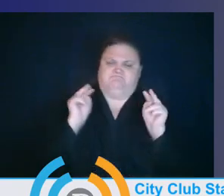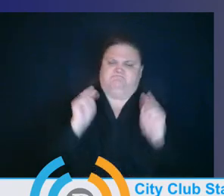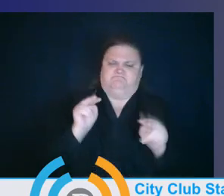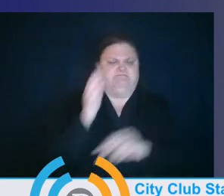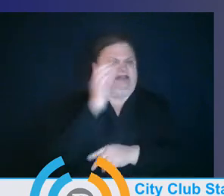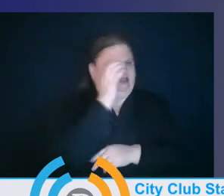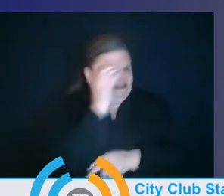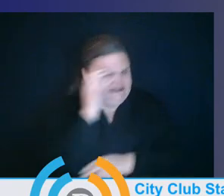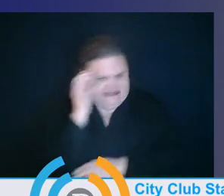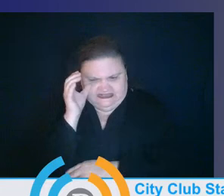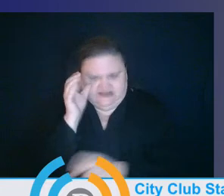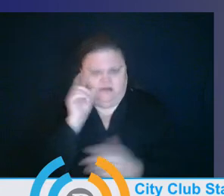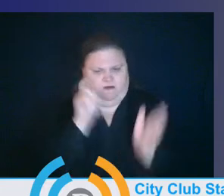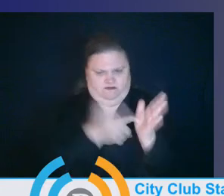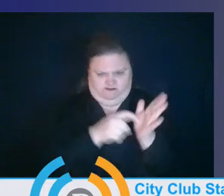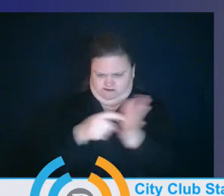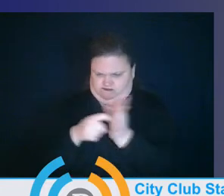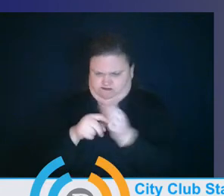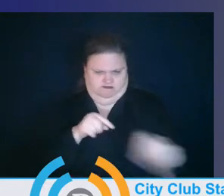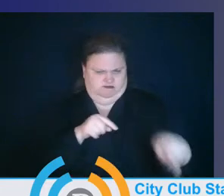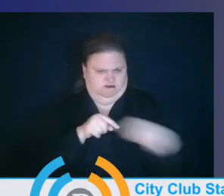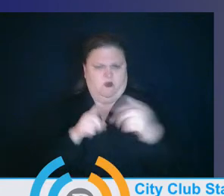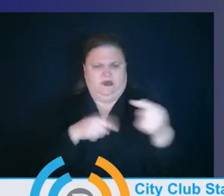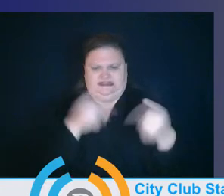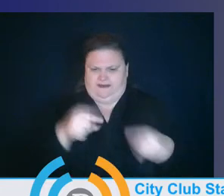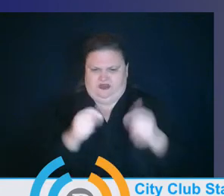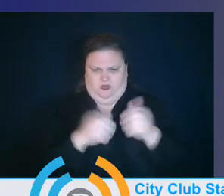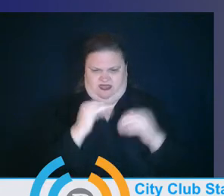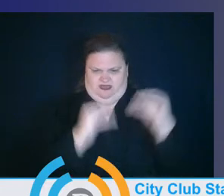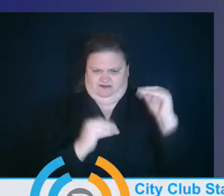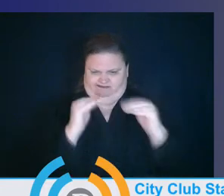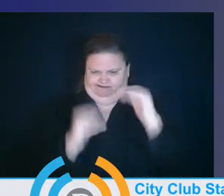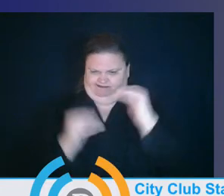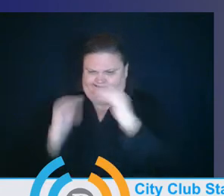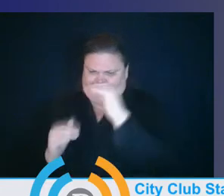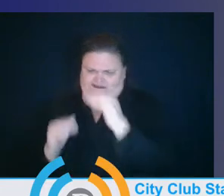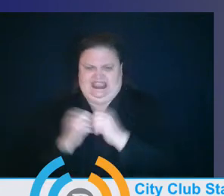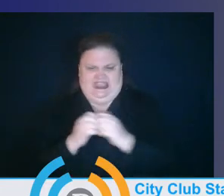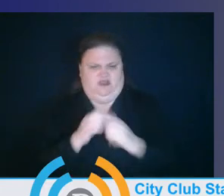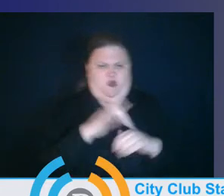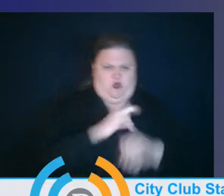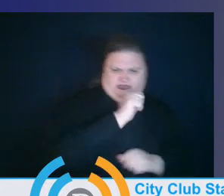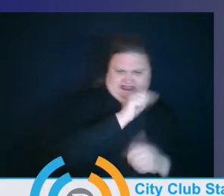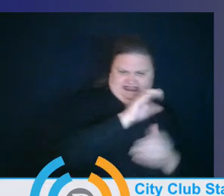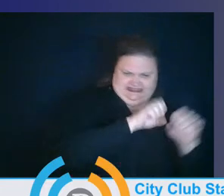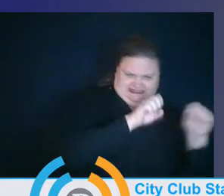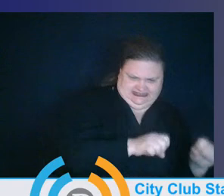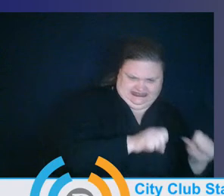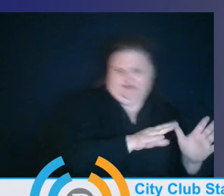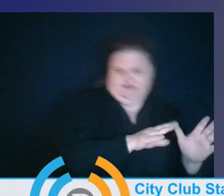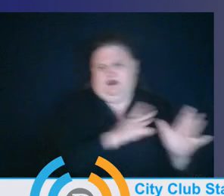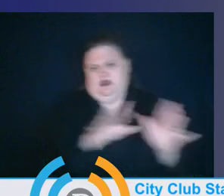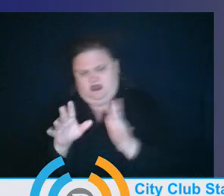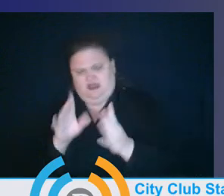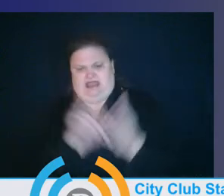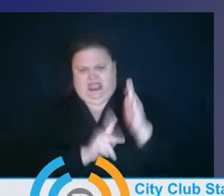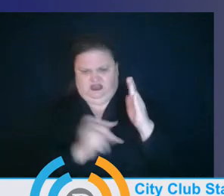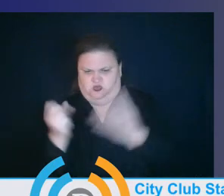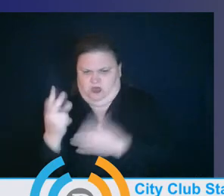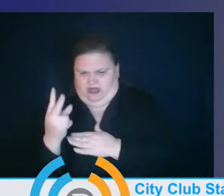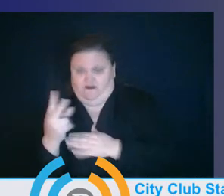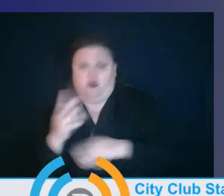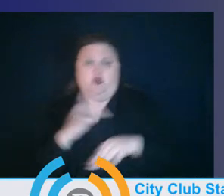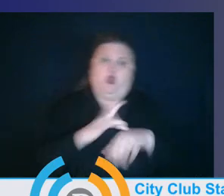early care and education and the K-12 system. And we start to recognize that the early childhood system is about care,